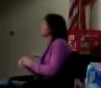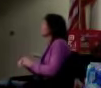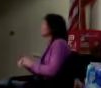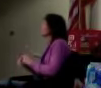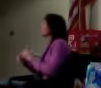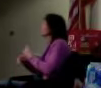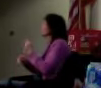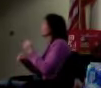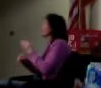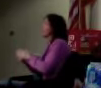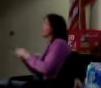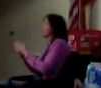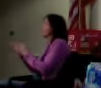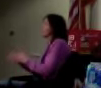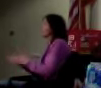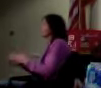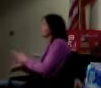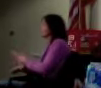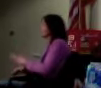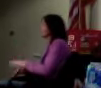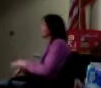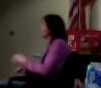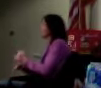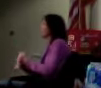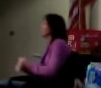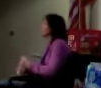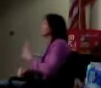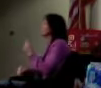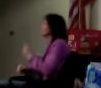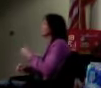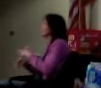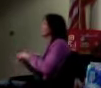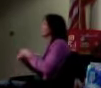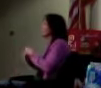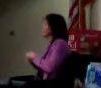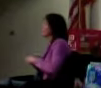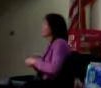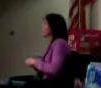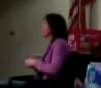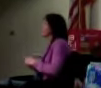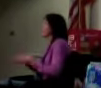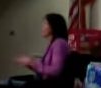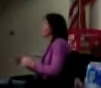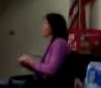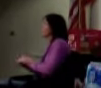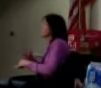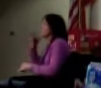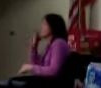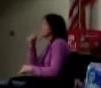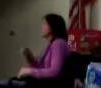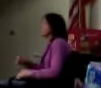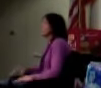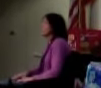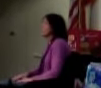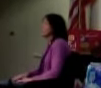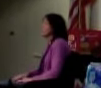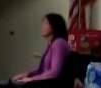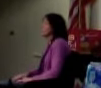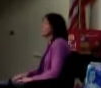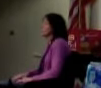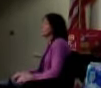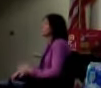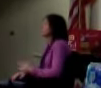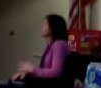field. Now think about somebody sitting on the bench. Players sitting on the bench. What's that experience like? Anticipation.